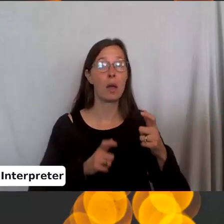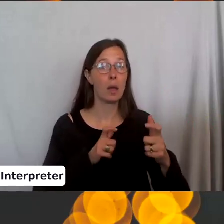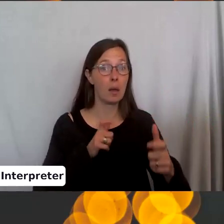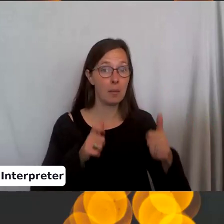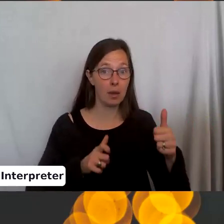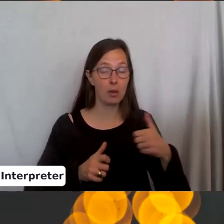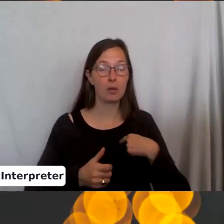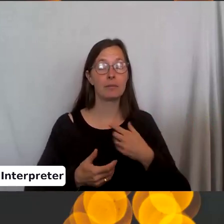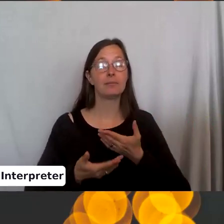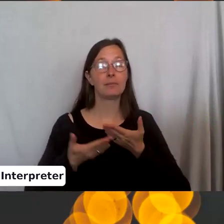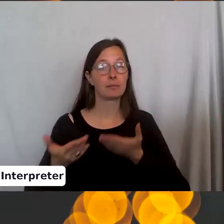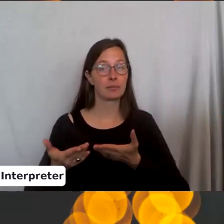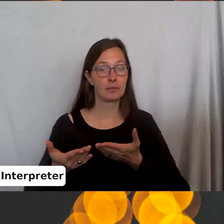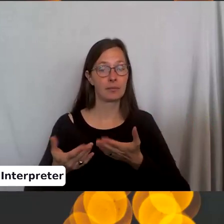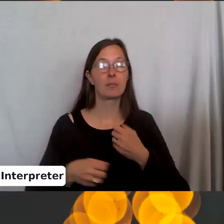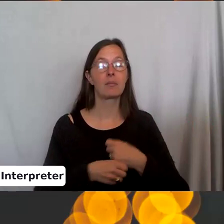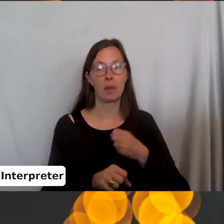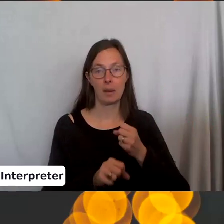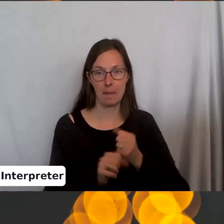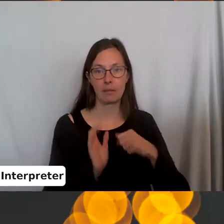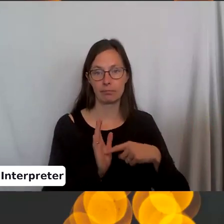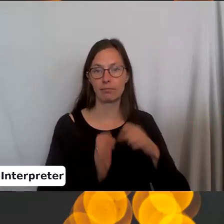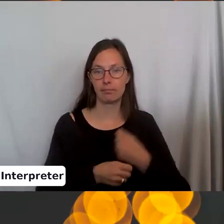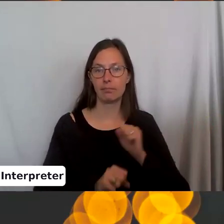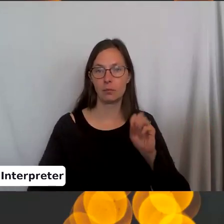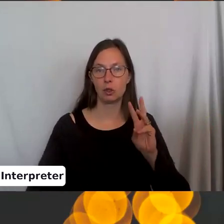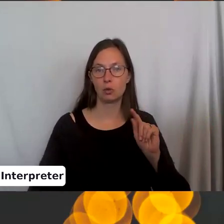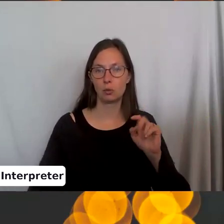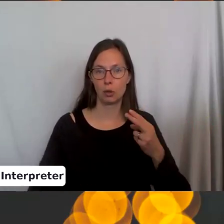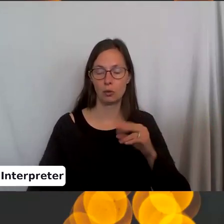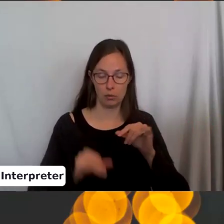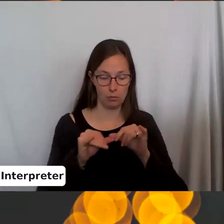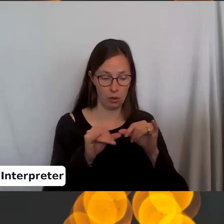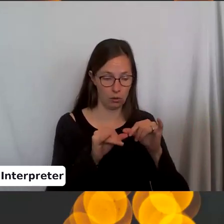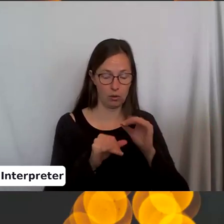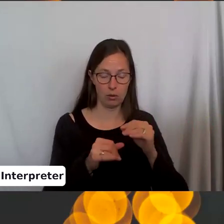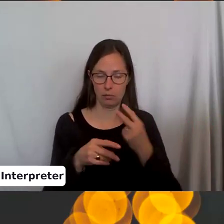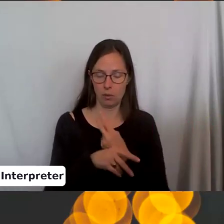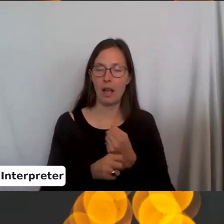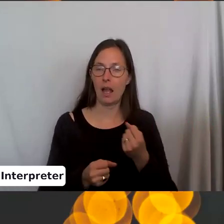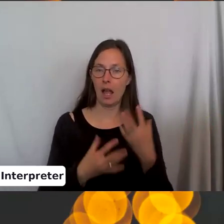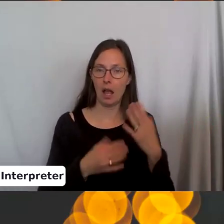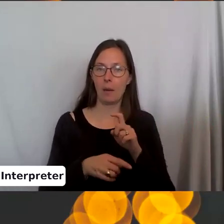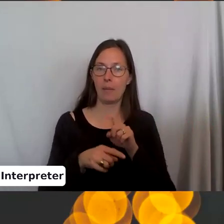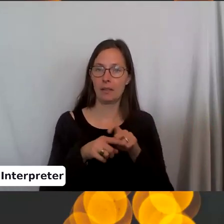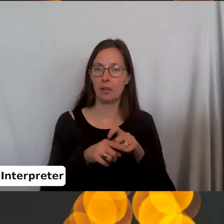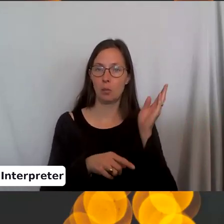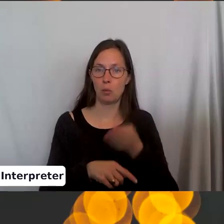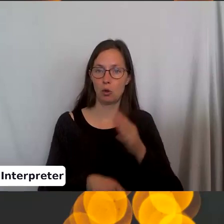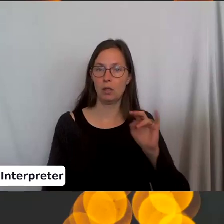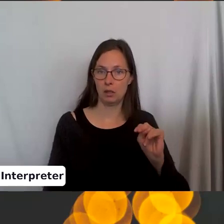I suggest you make a swatch and measure it and multiply how many stitches per inch times 3.5.